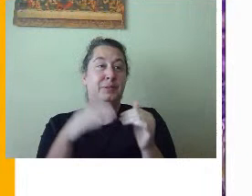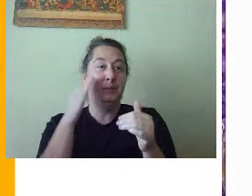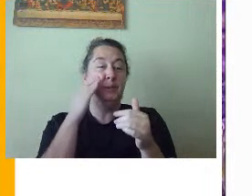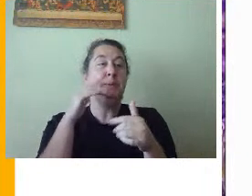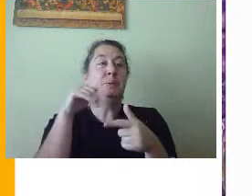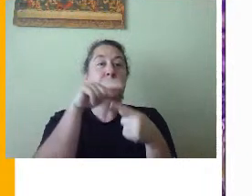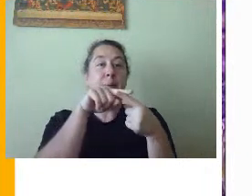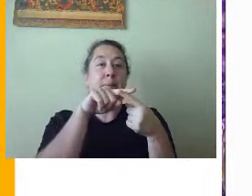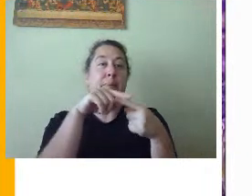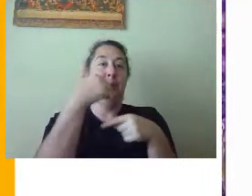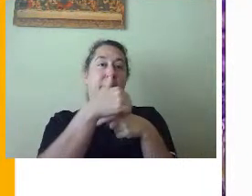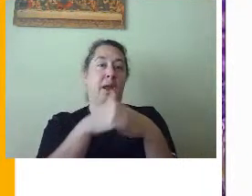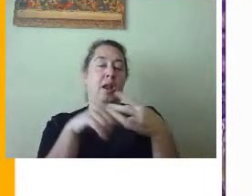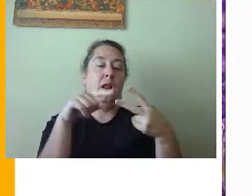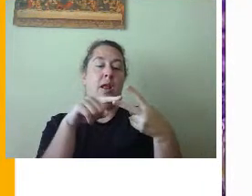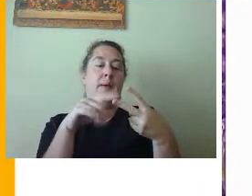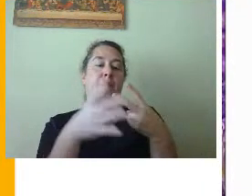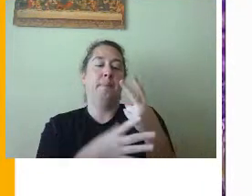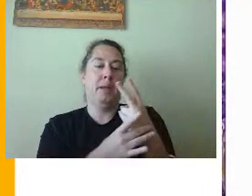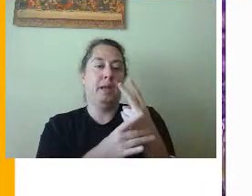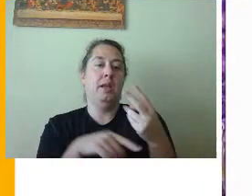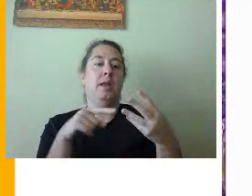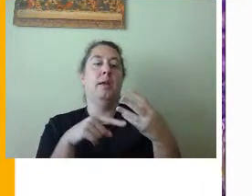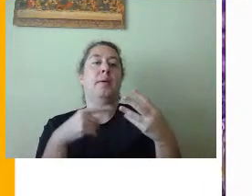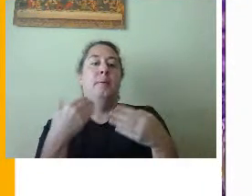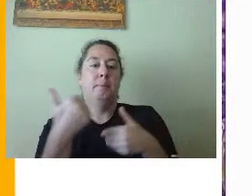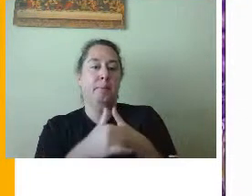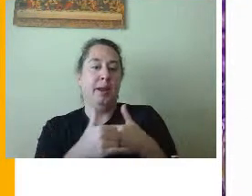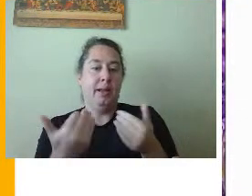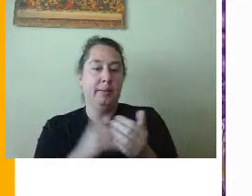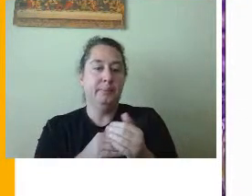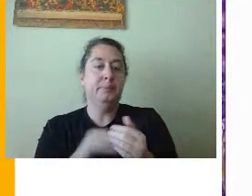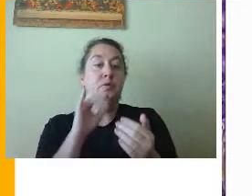So here's our hamburger. We're going to click on it.